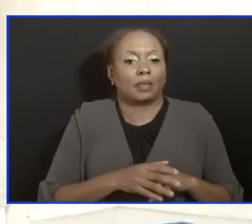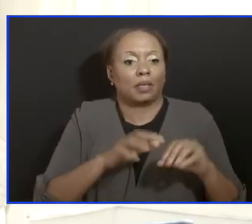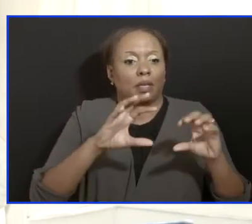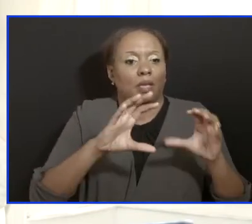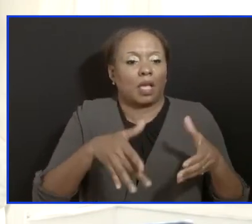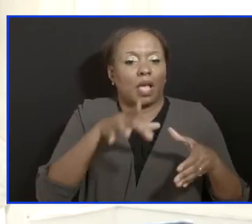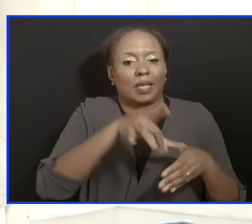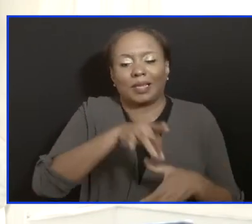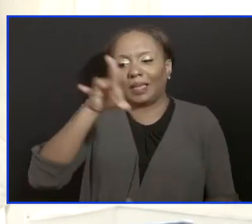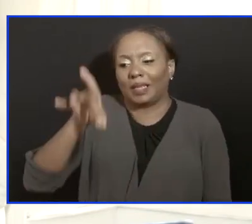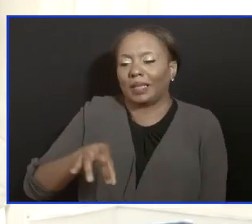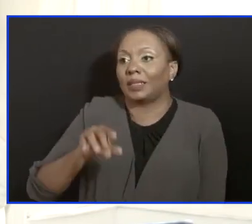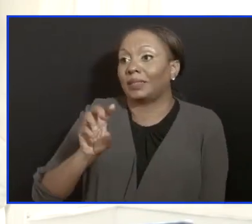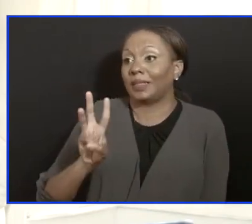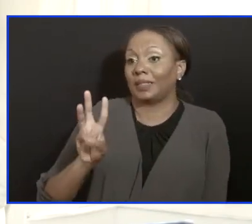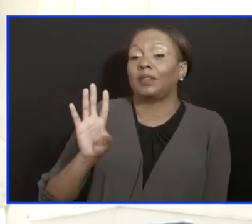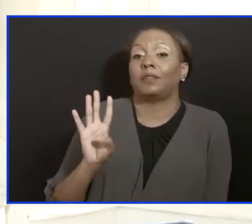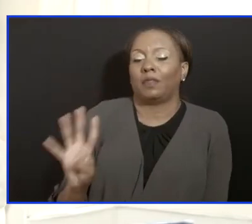those were found to be infected.